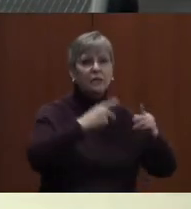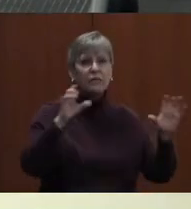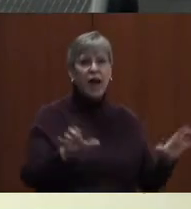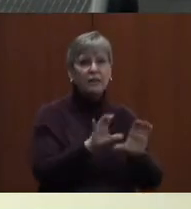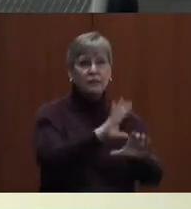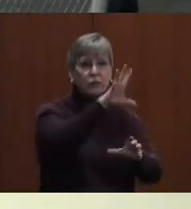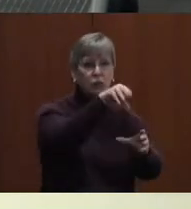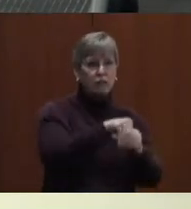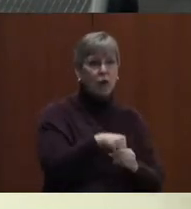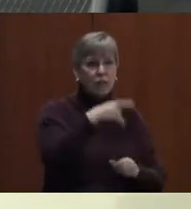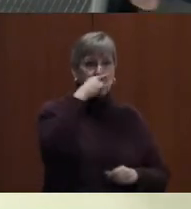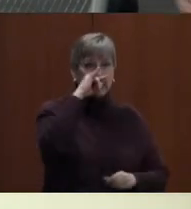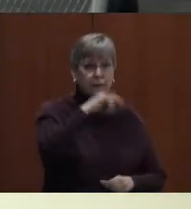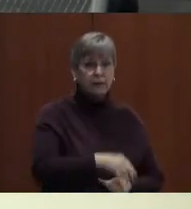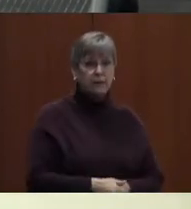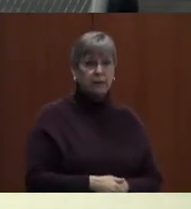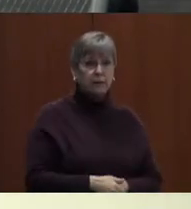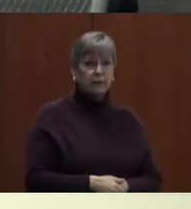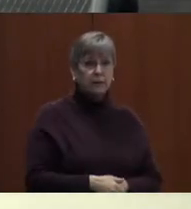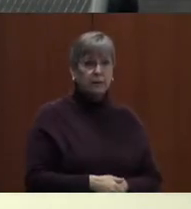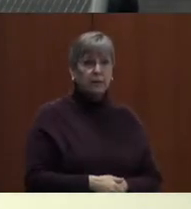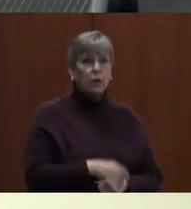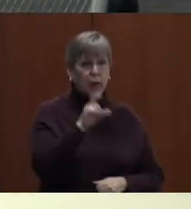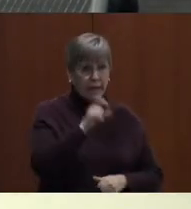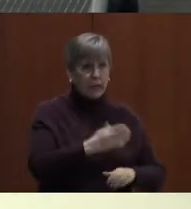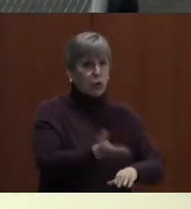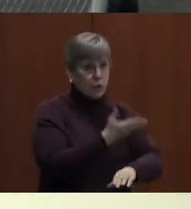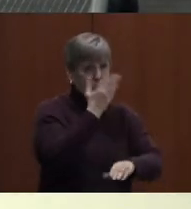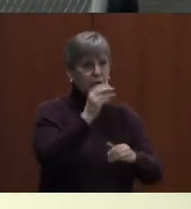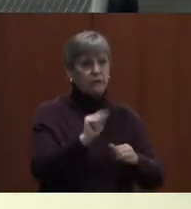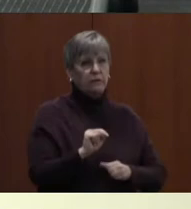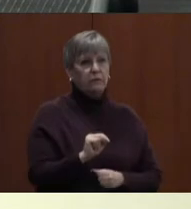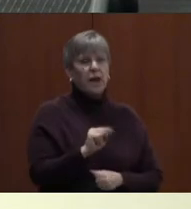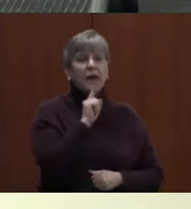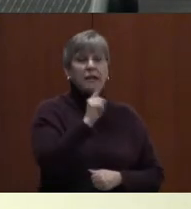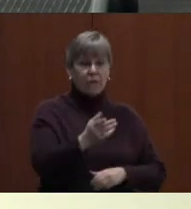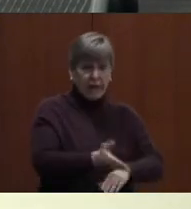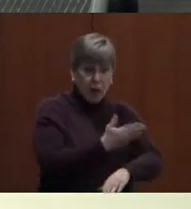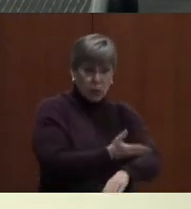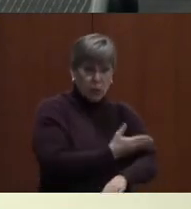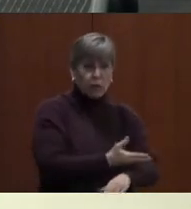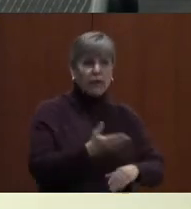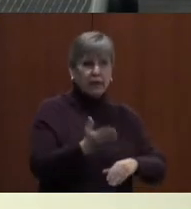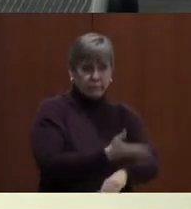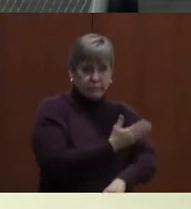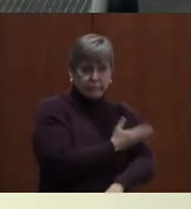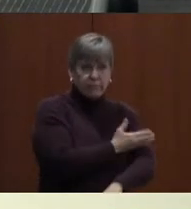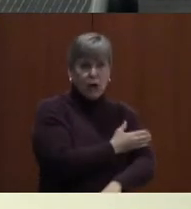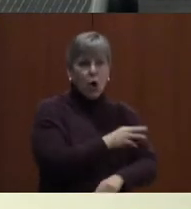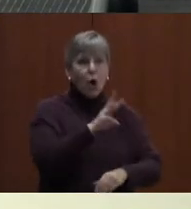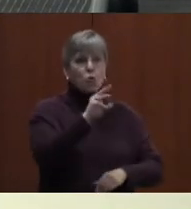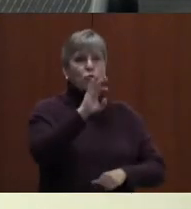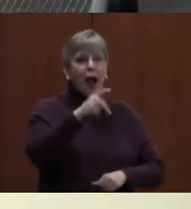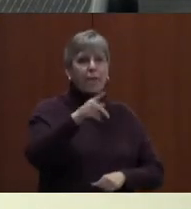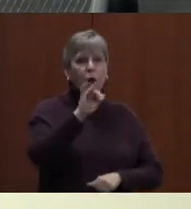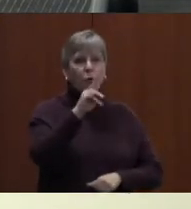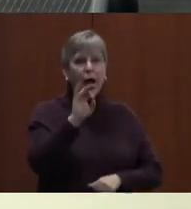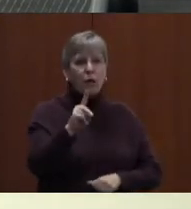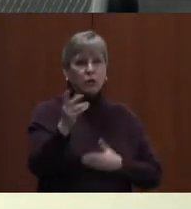to engage kids. We need to enhance that. Definitely improved and enhanced wraparound services.